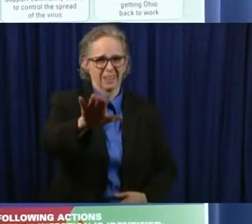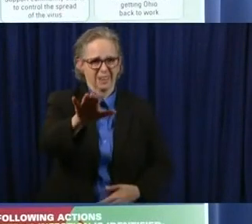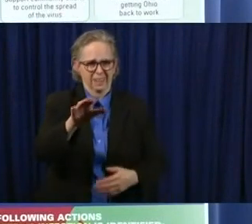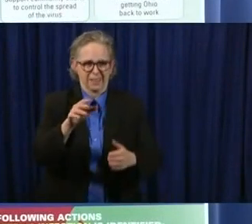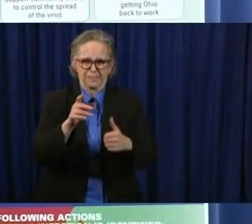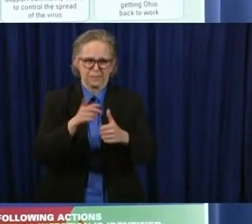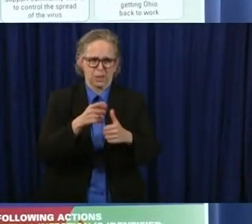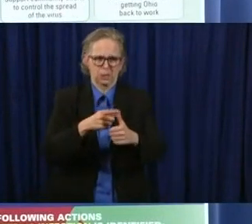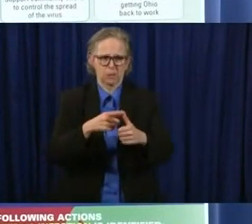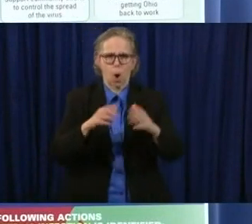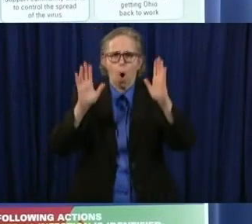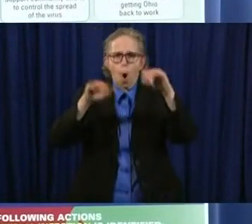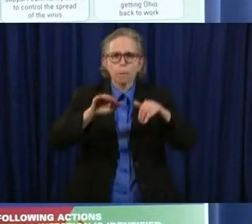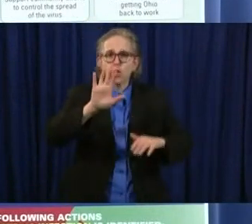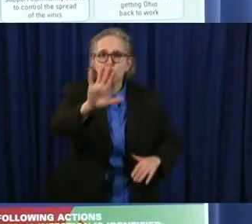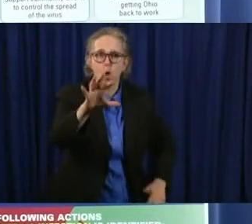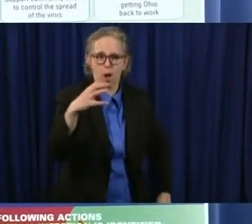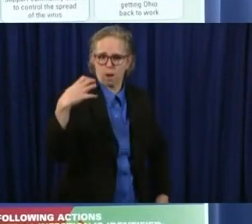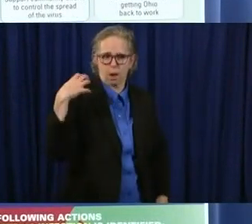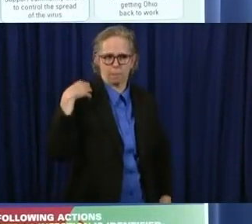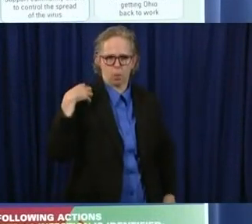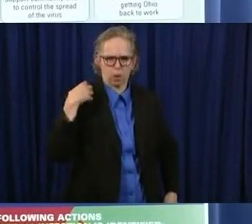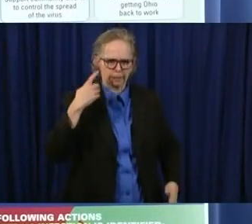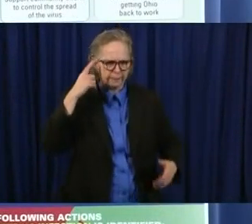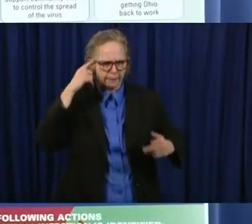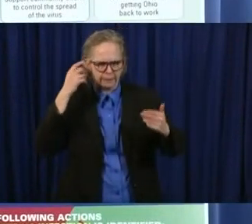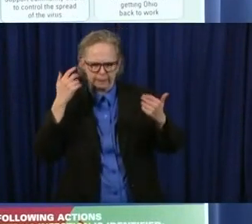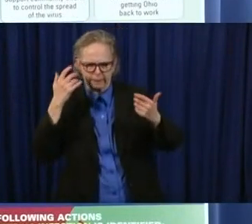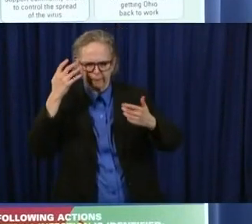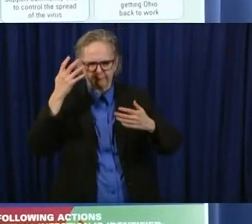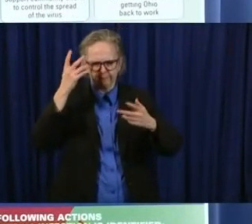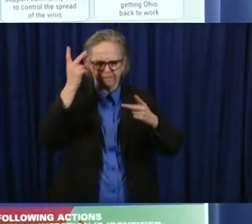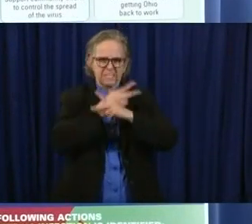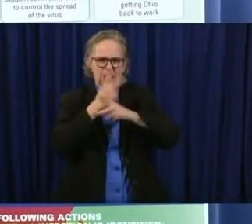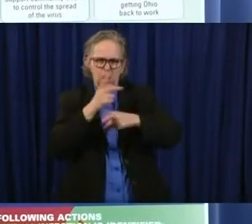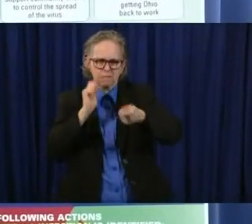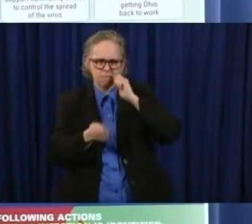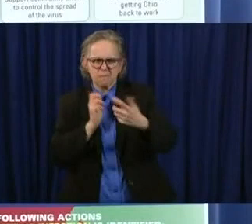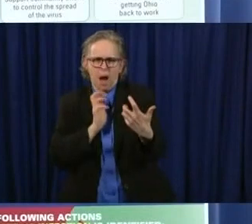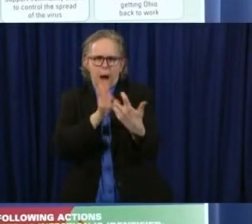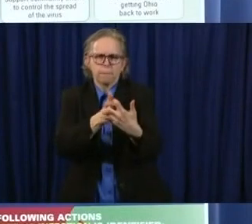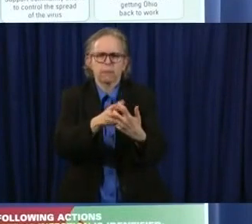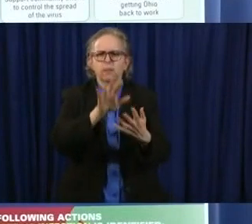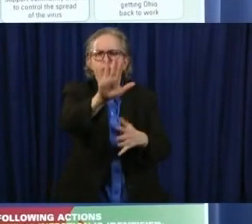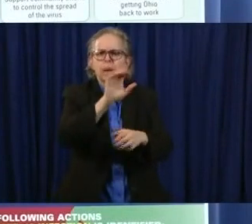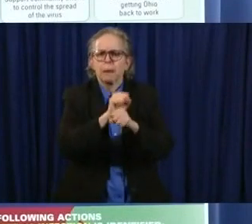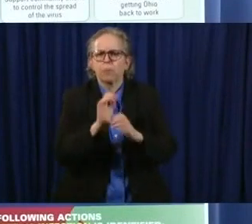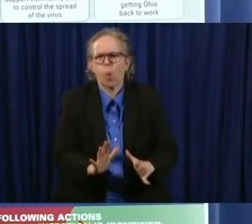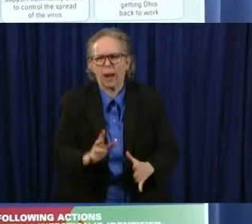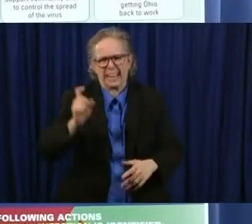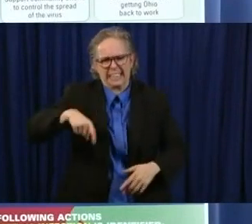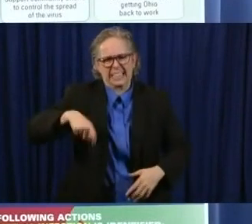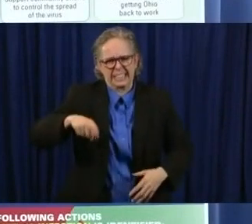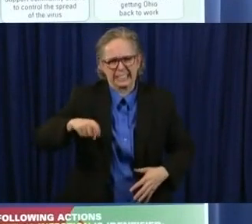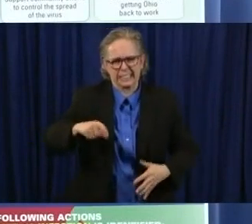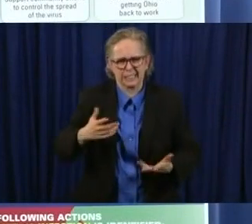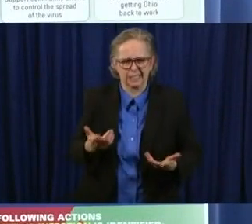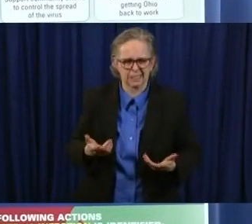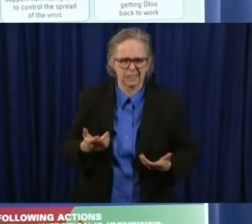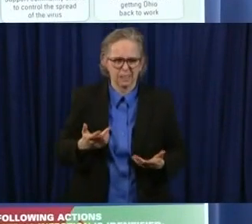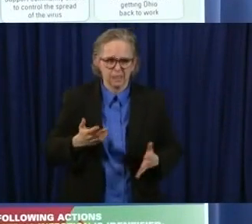um who for maybe the next year we don't know how long but for a period of time that won't last forever